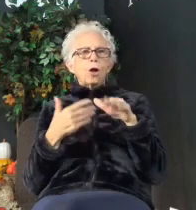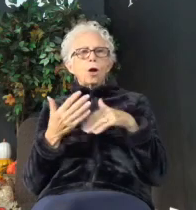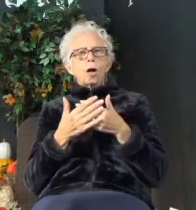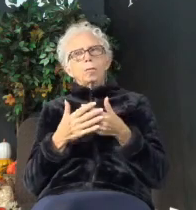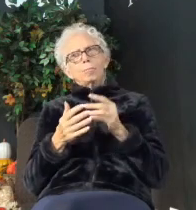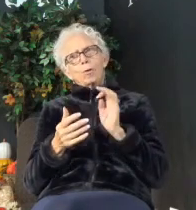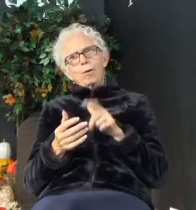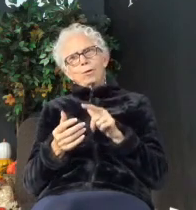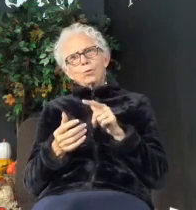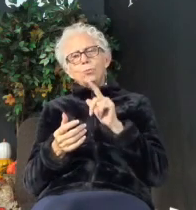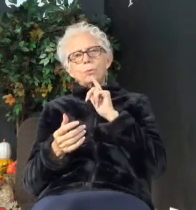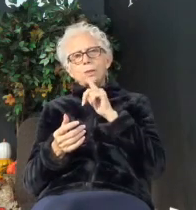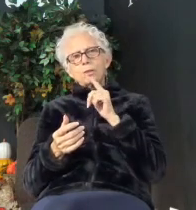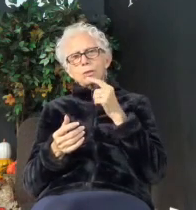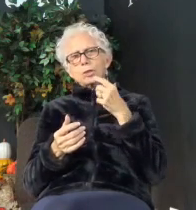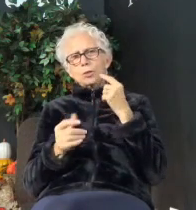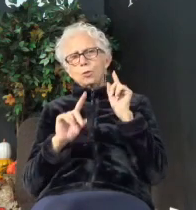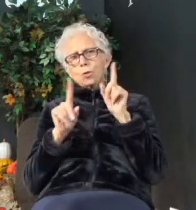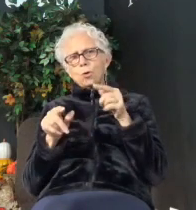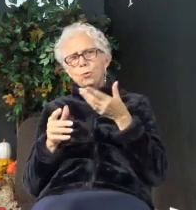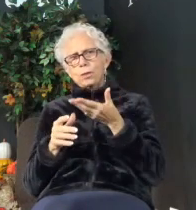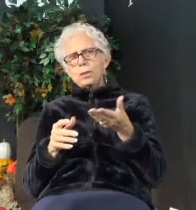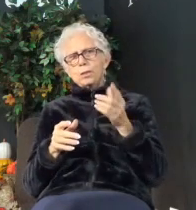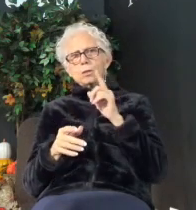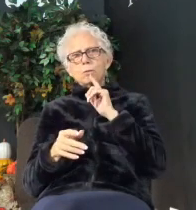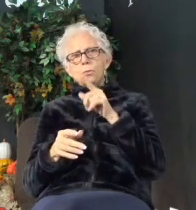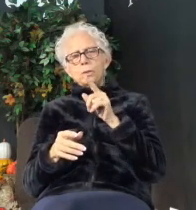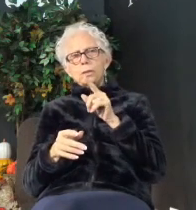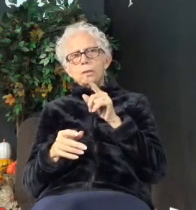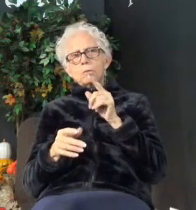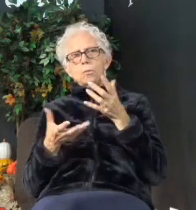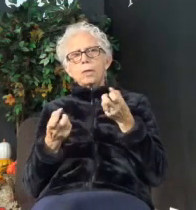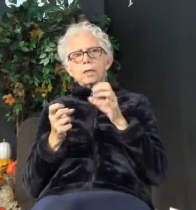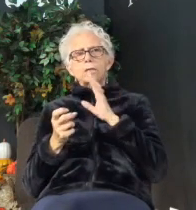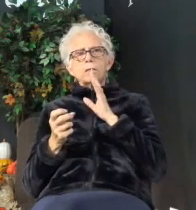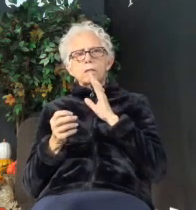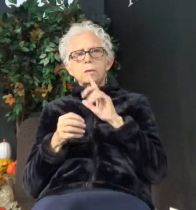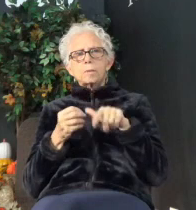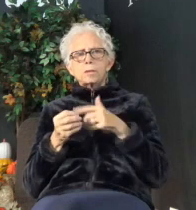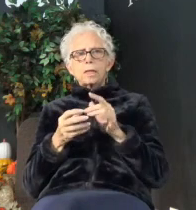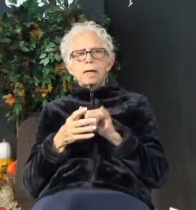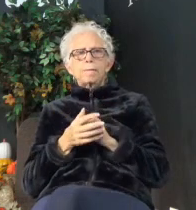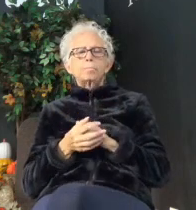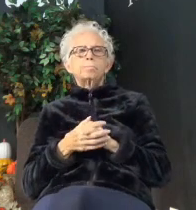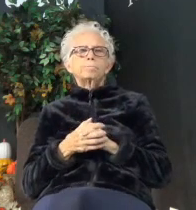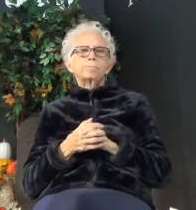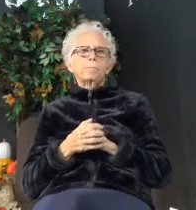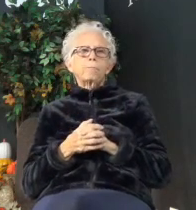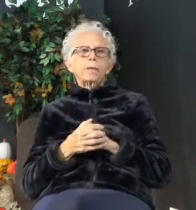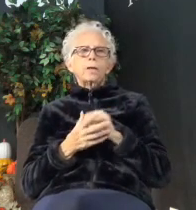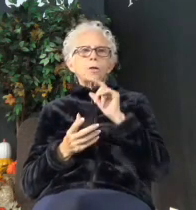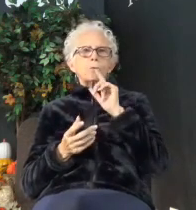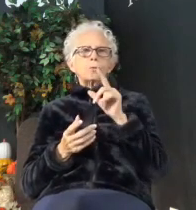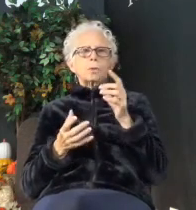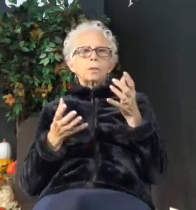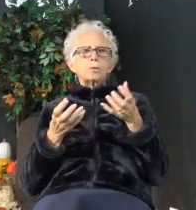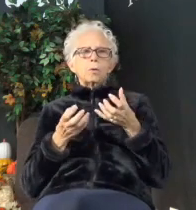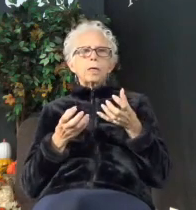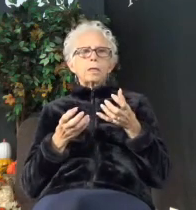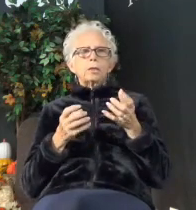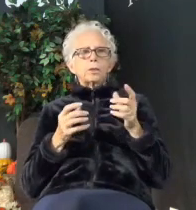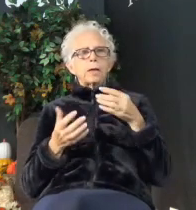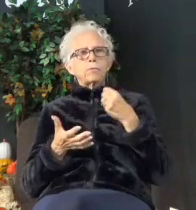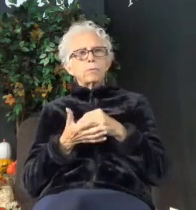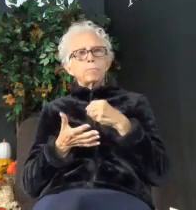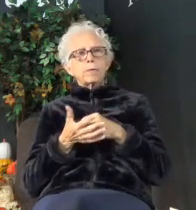Paul, you really going to go there? You're really going to go there with us, you know? Do you really want to go down the money train?